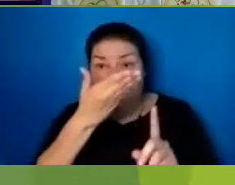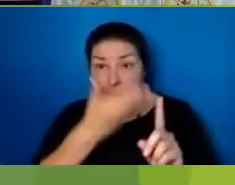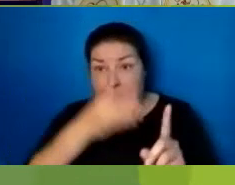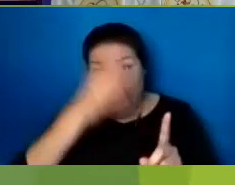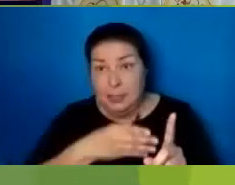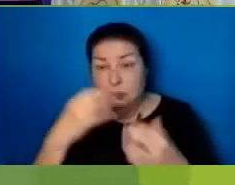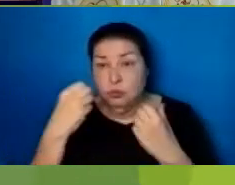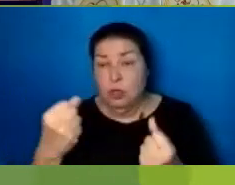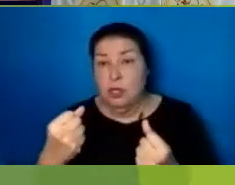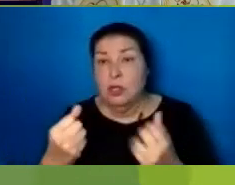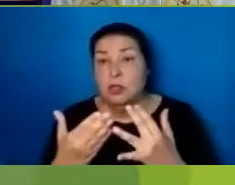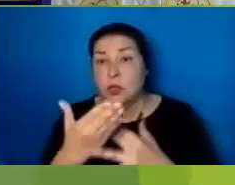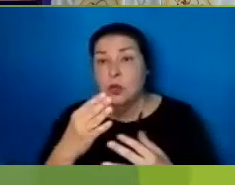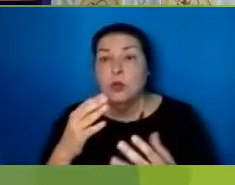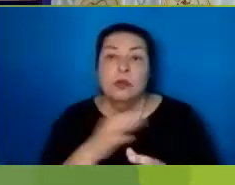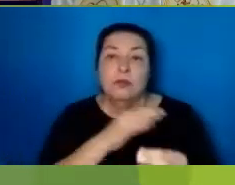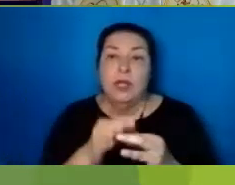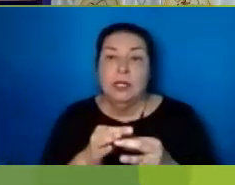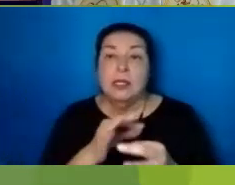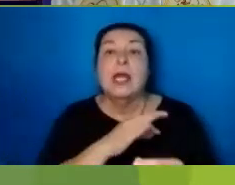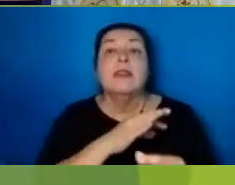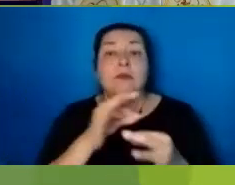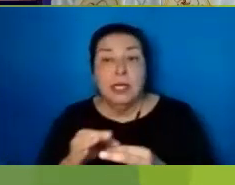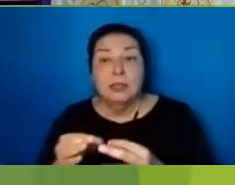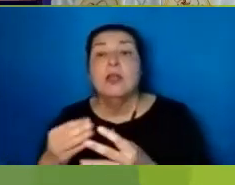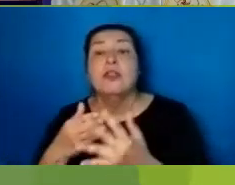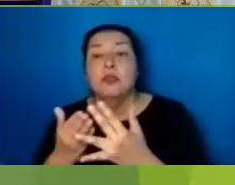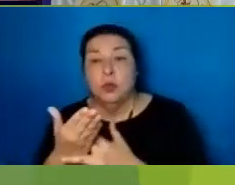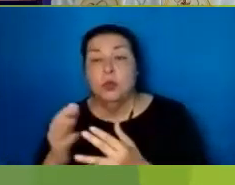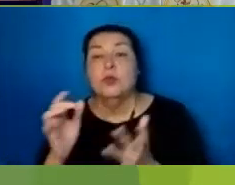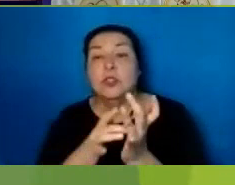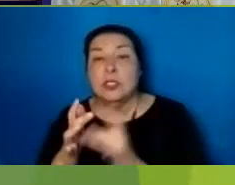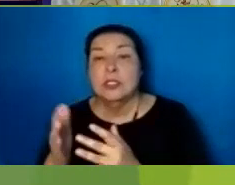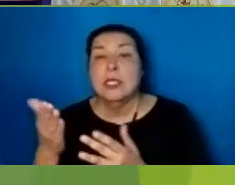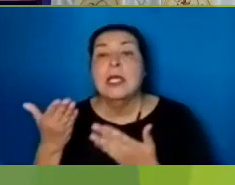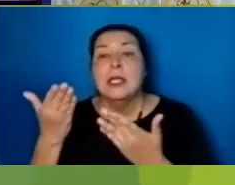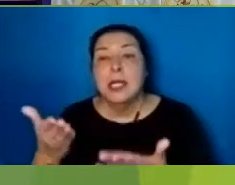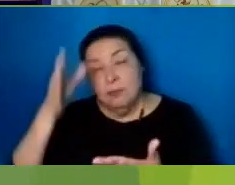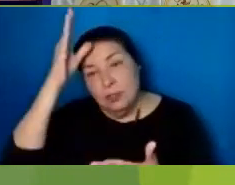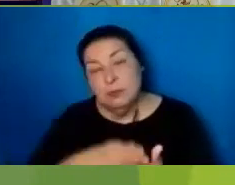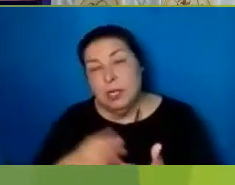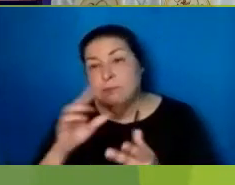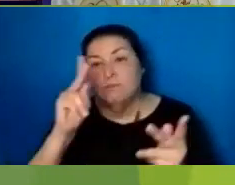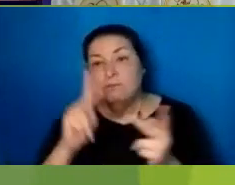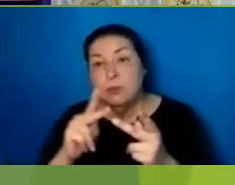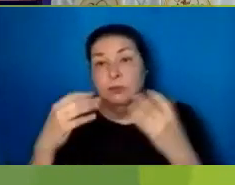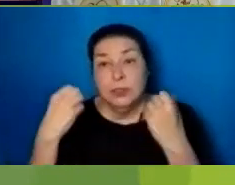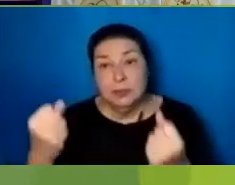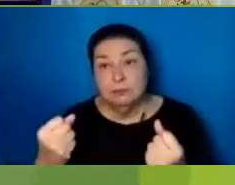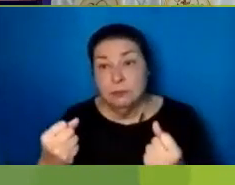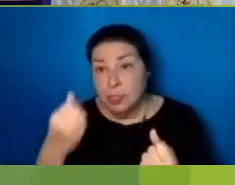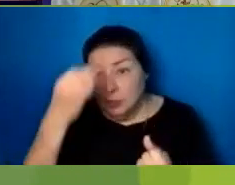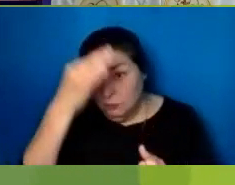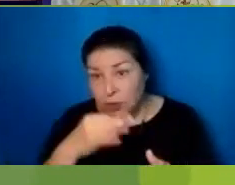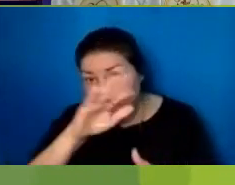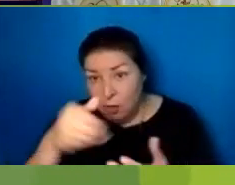And the faith that is through Jesus Has given this man his perfect help In the presence of you all And now